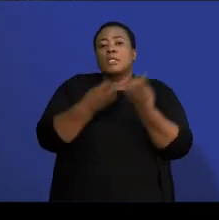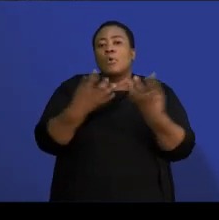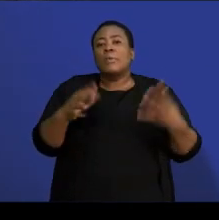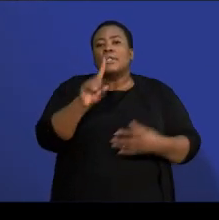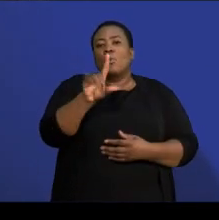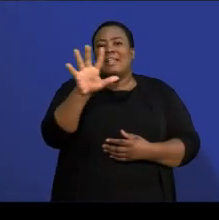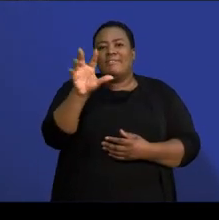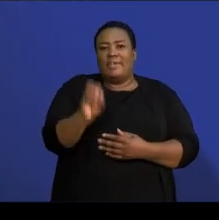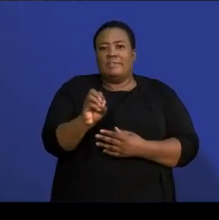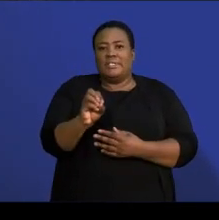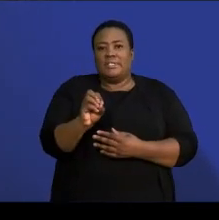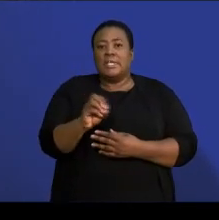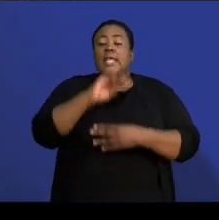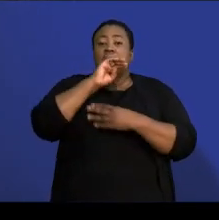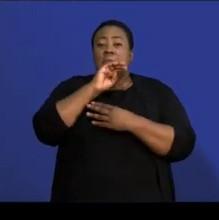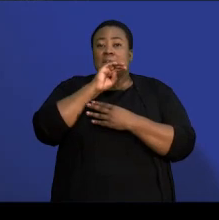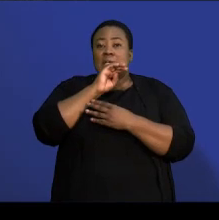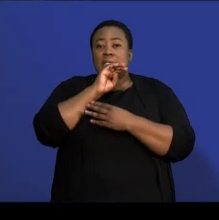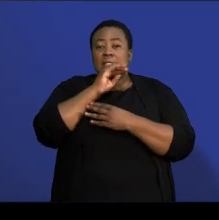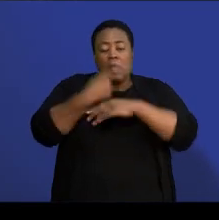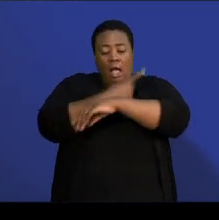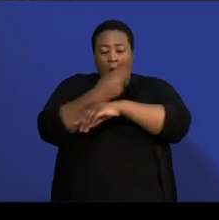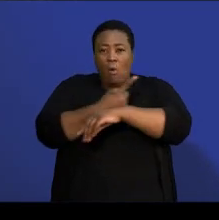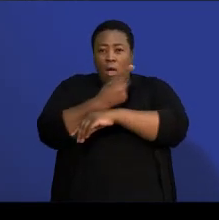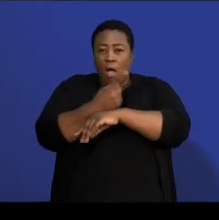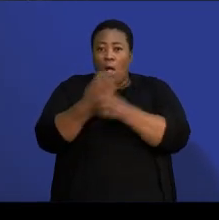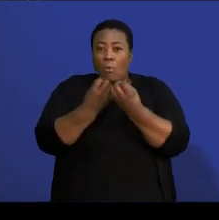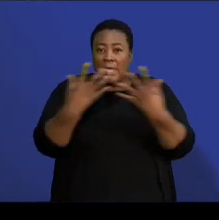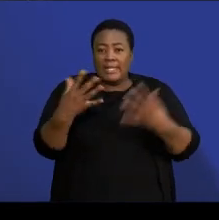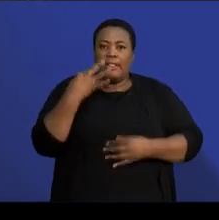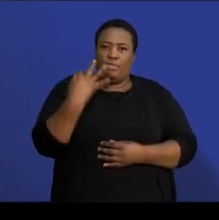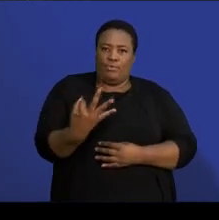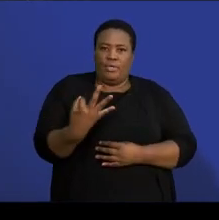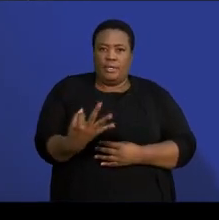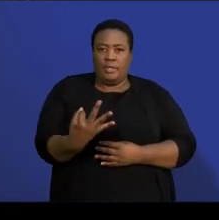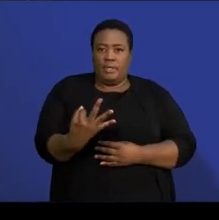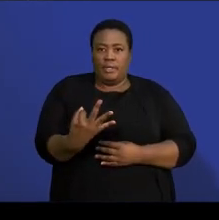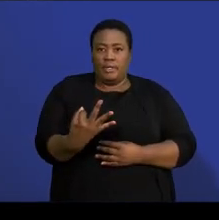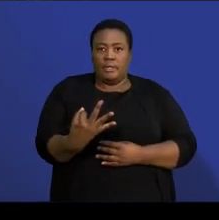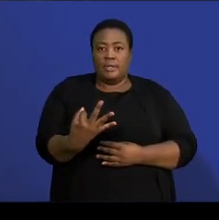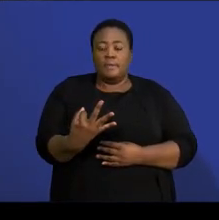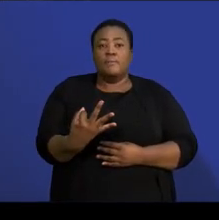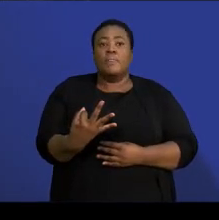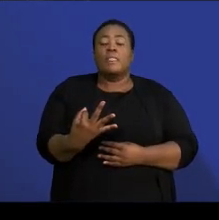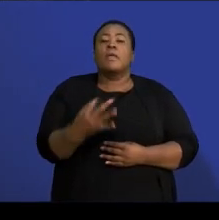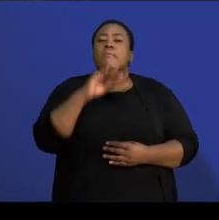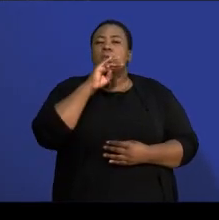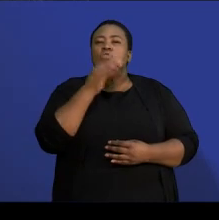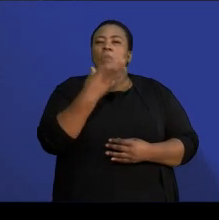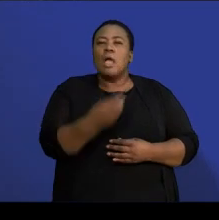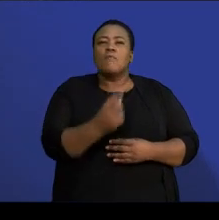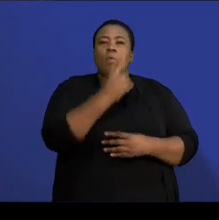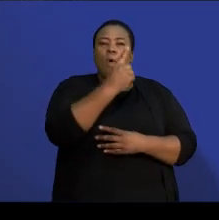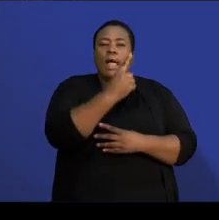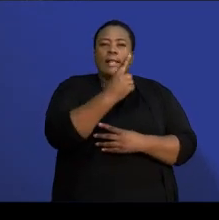marks, you need to do this in three hours. So what that means is you roughly have one minute or over a minute